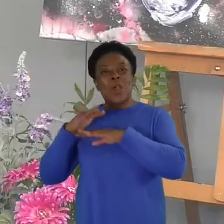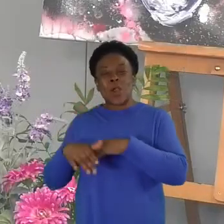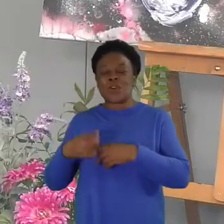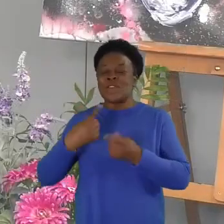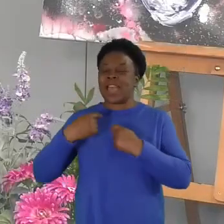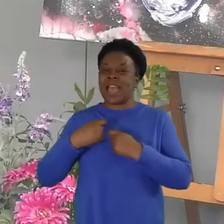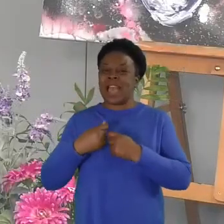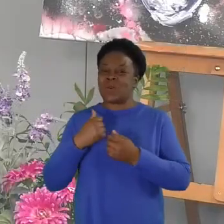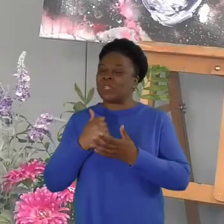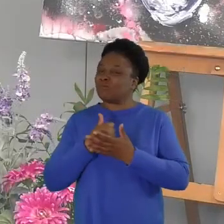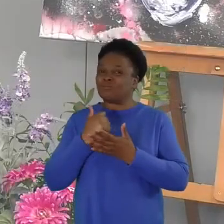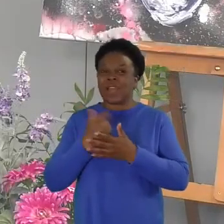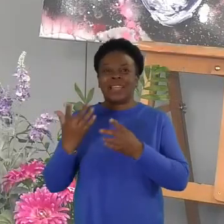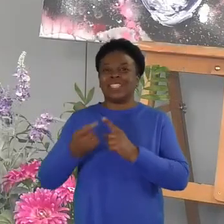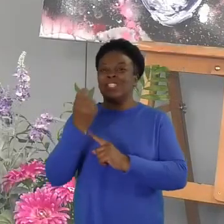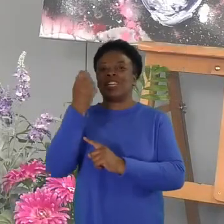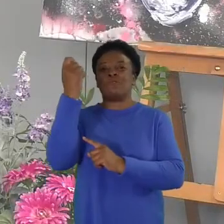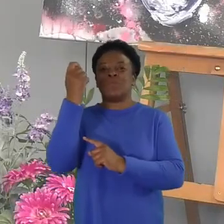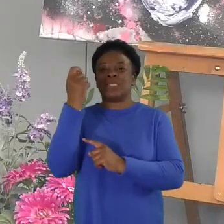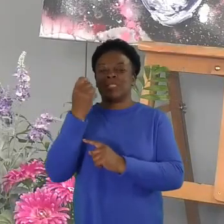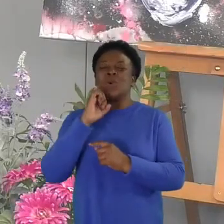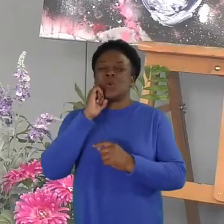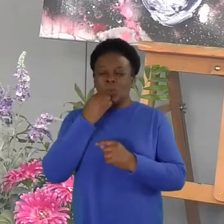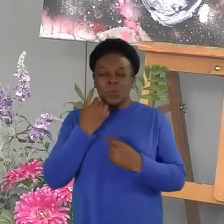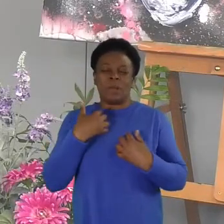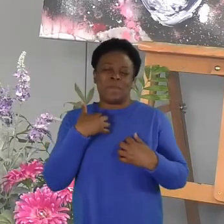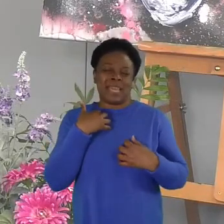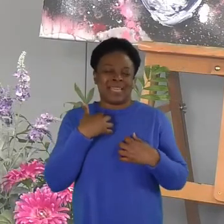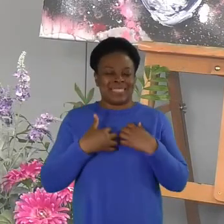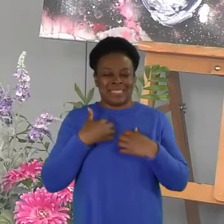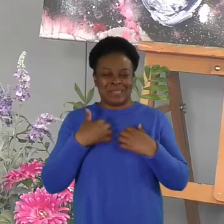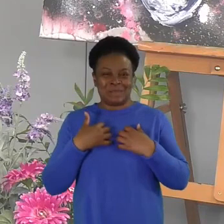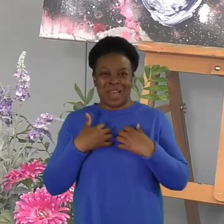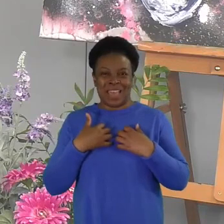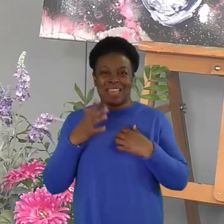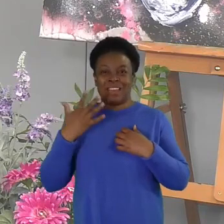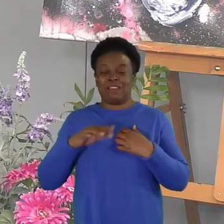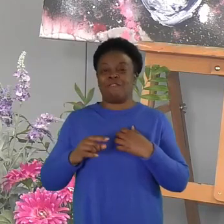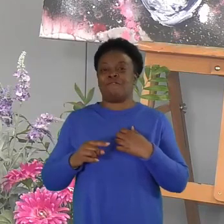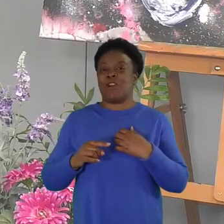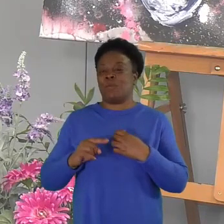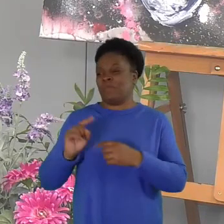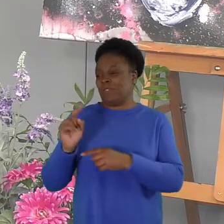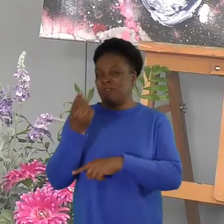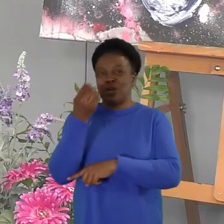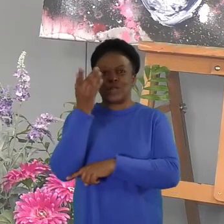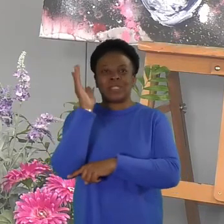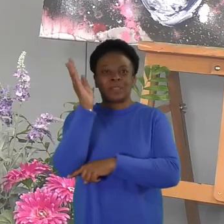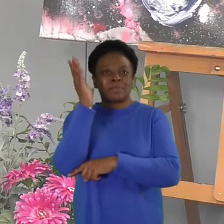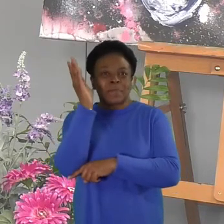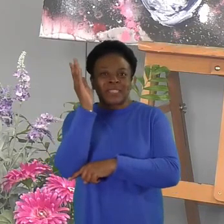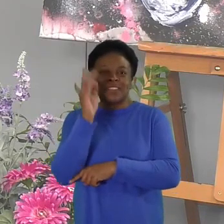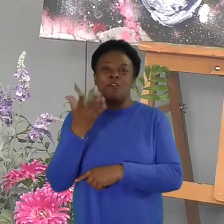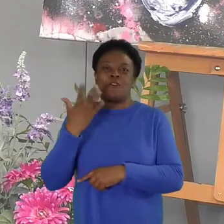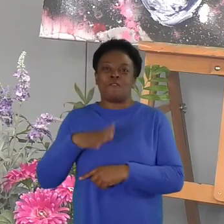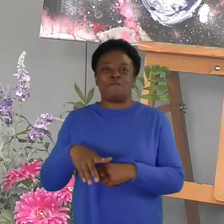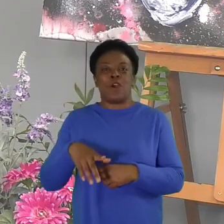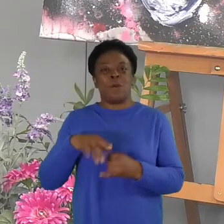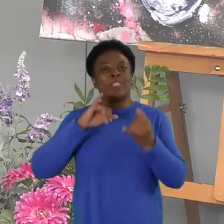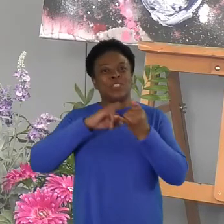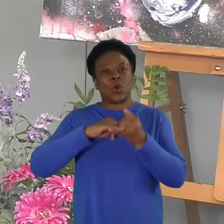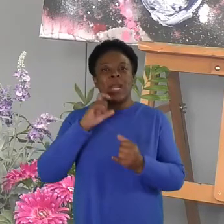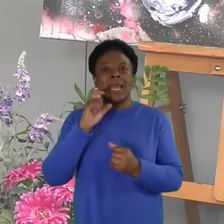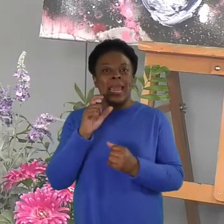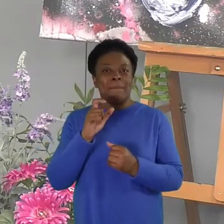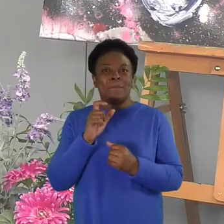And we're going to be inspired, I am sure, by our first talk from our keynote speaker, Shane Claiborne. So, hope to see you tomorrow night